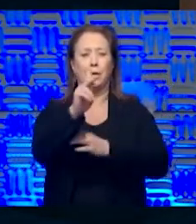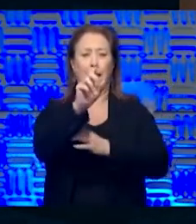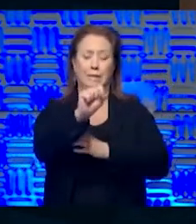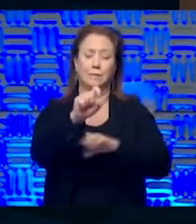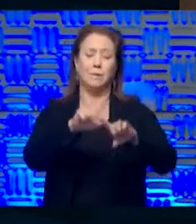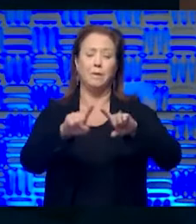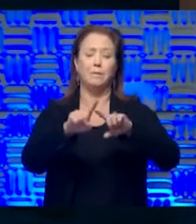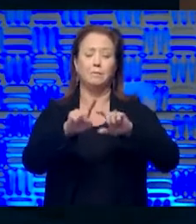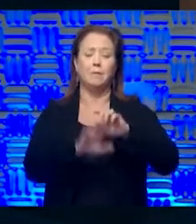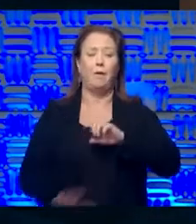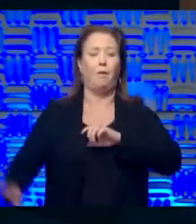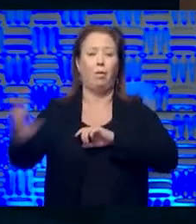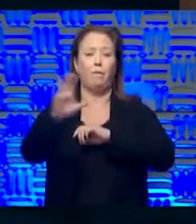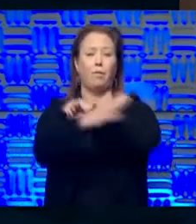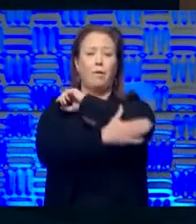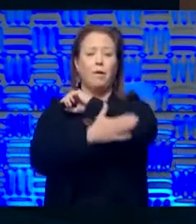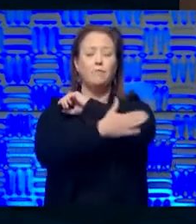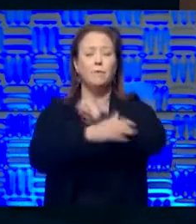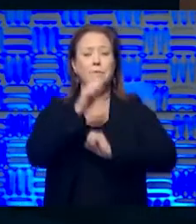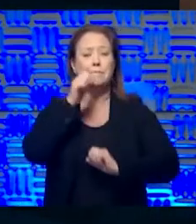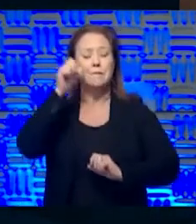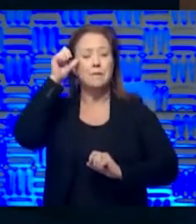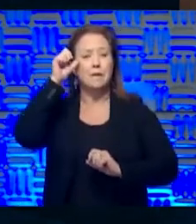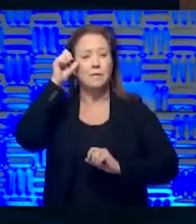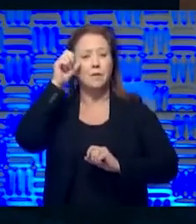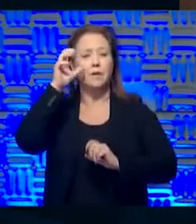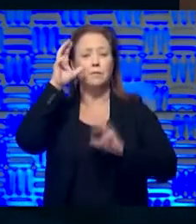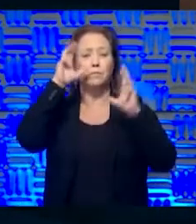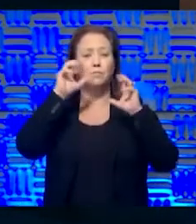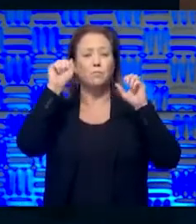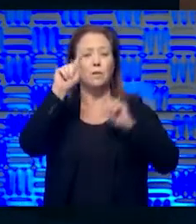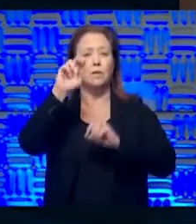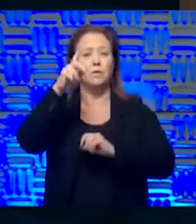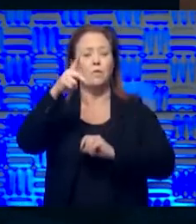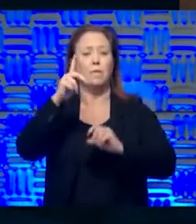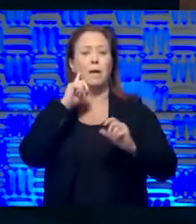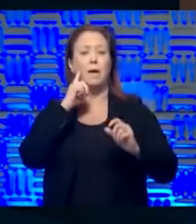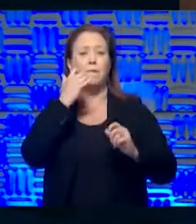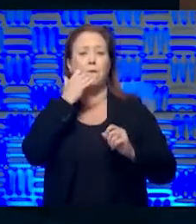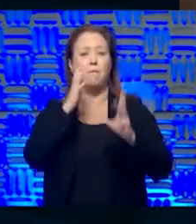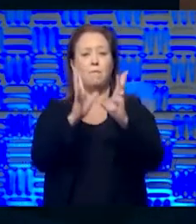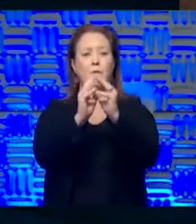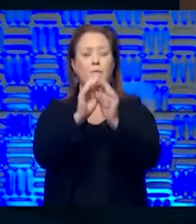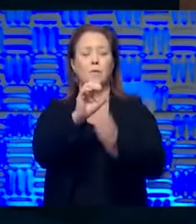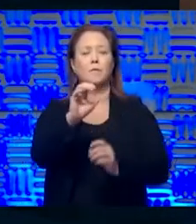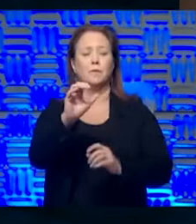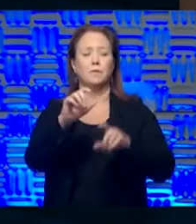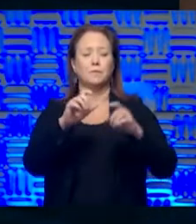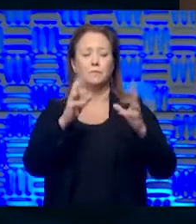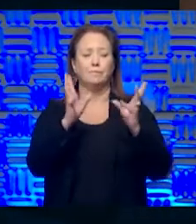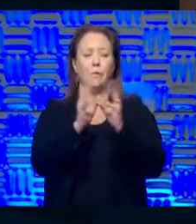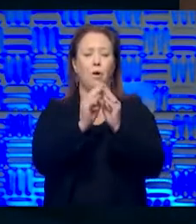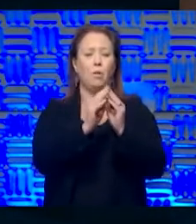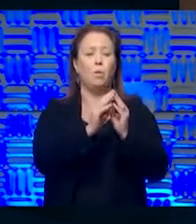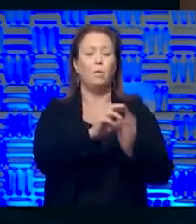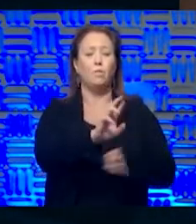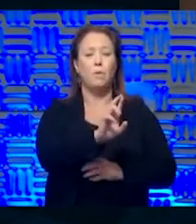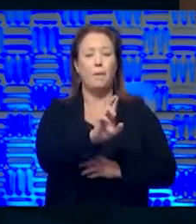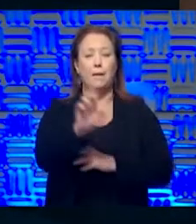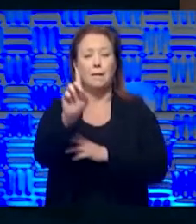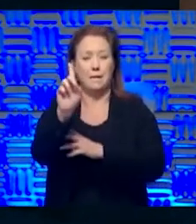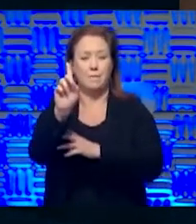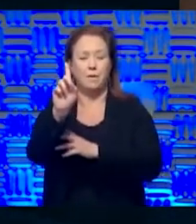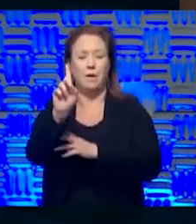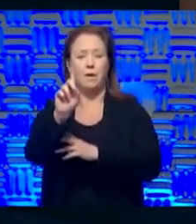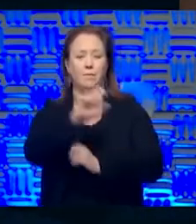across the country. Yesterday, Trump held a telephone conference call with Republican and Democrat members